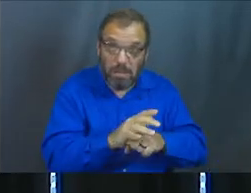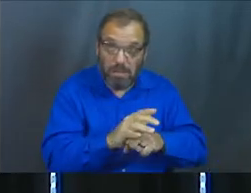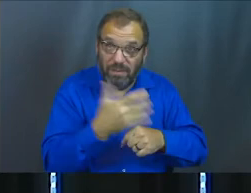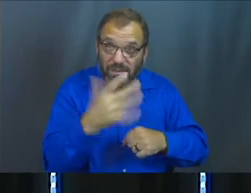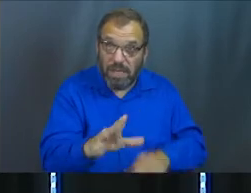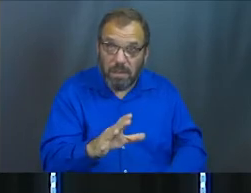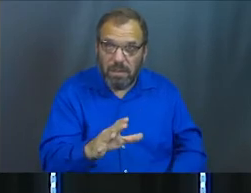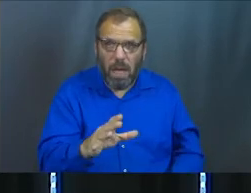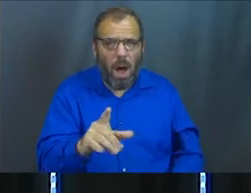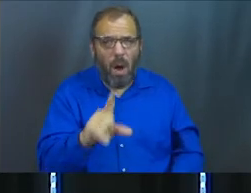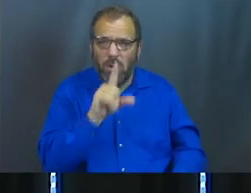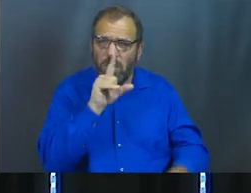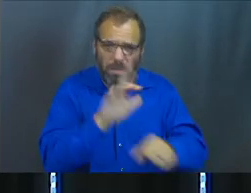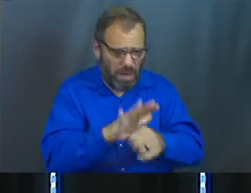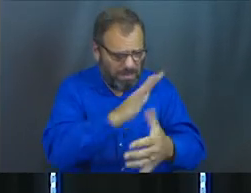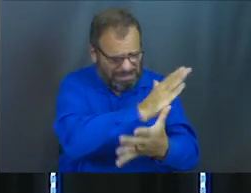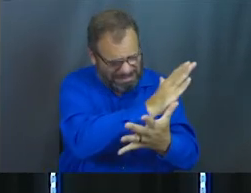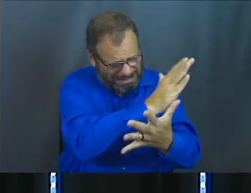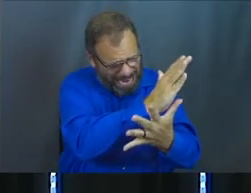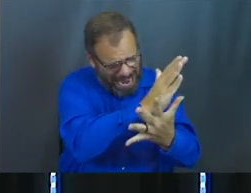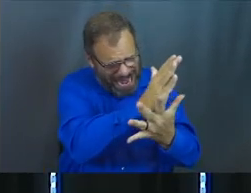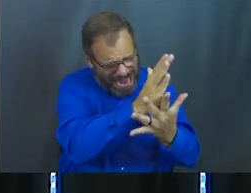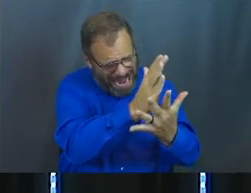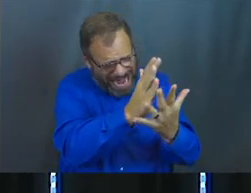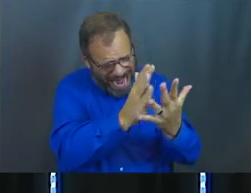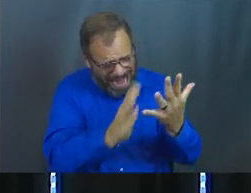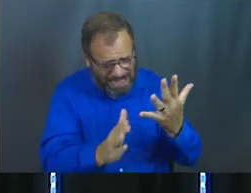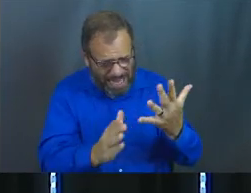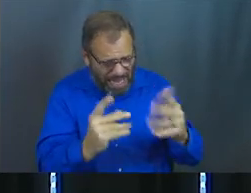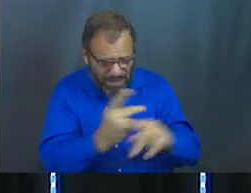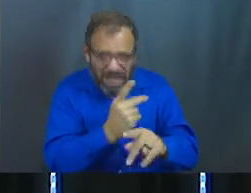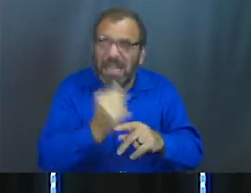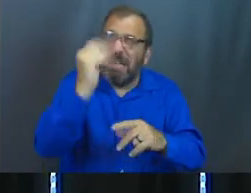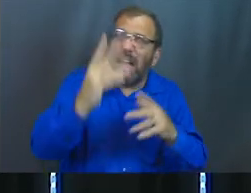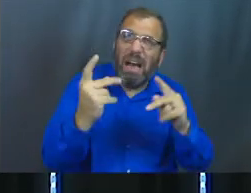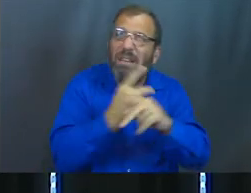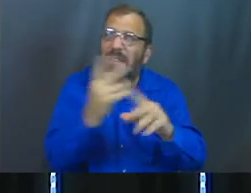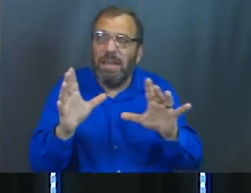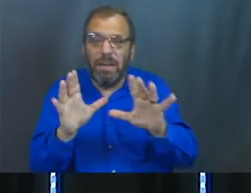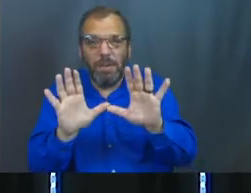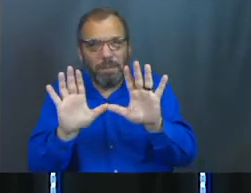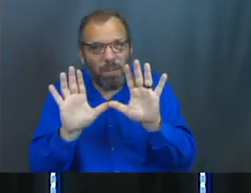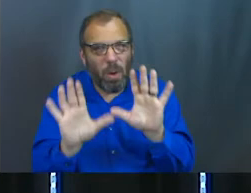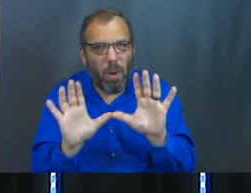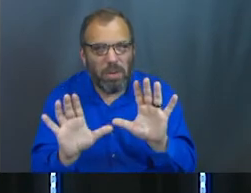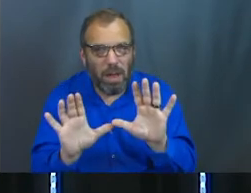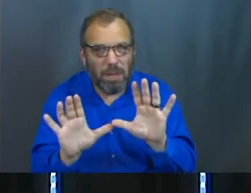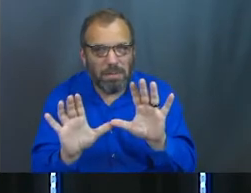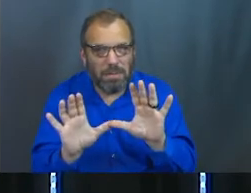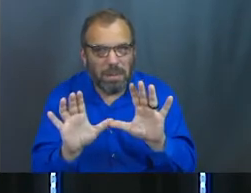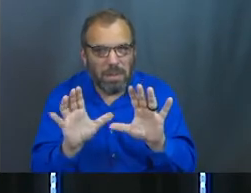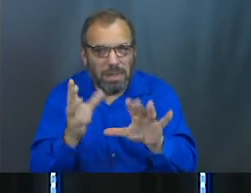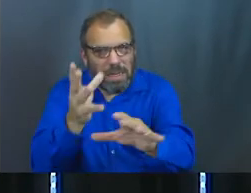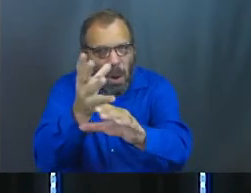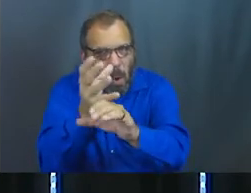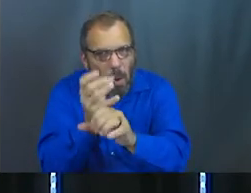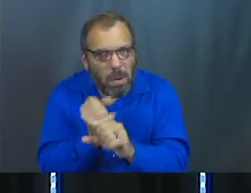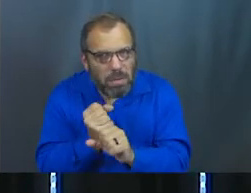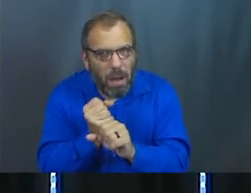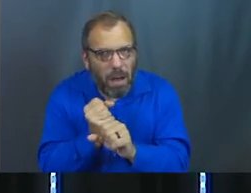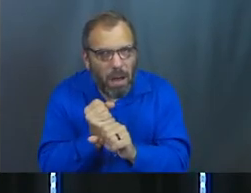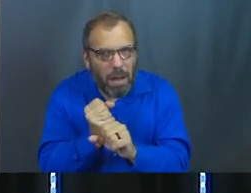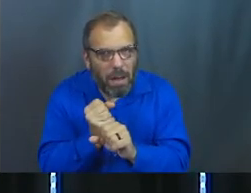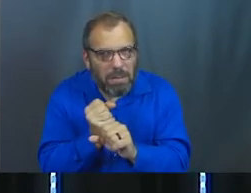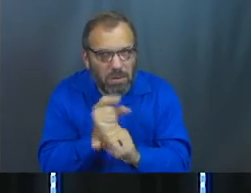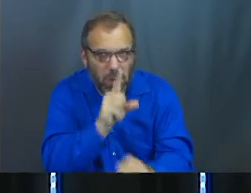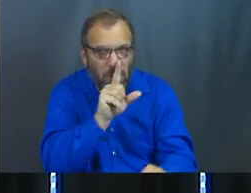So much we've been promised. And in the midst of trying to figure God out, hold on to the anchor of